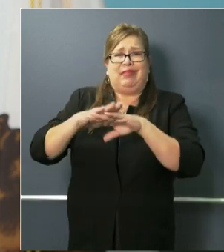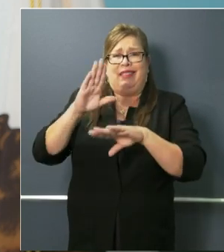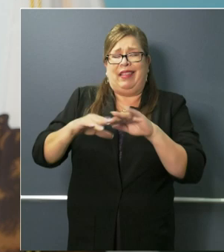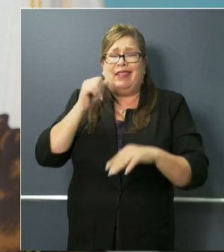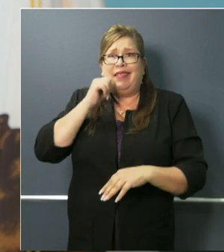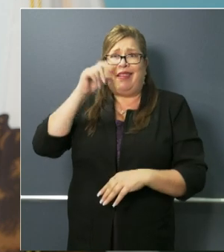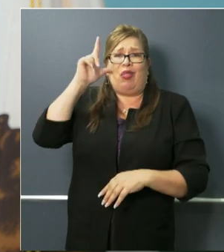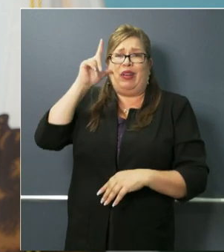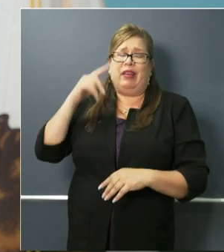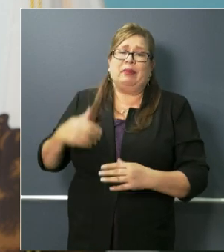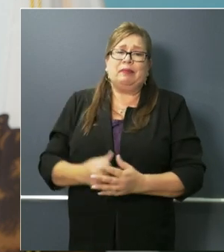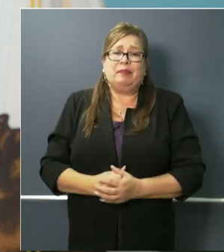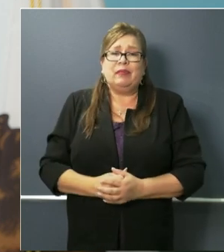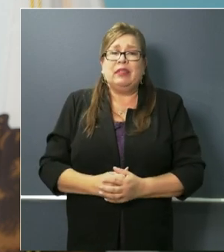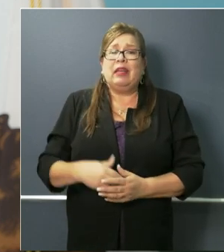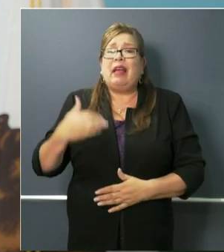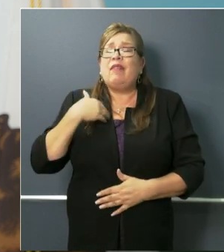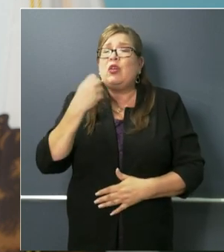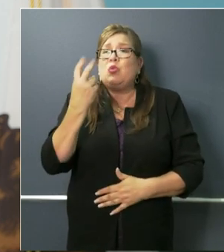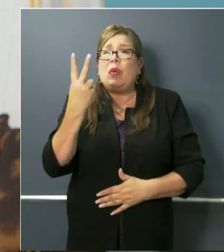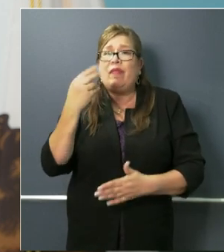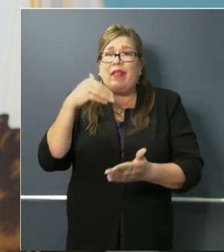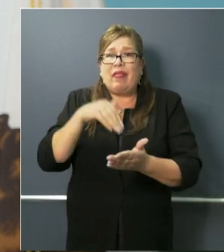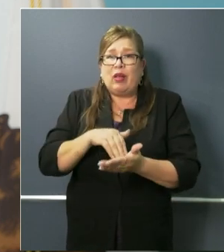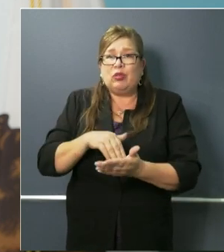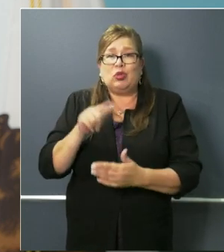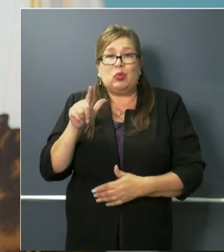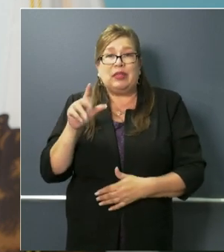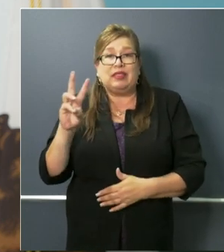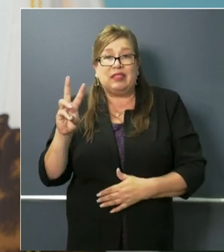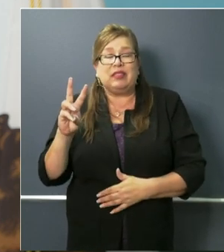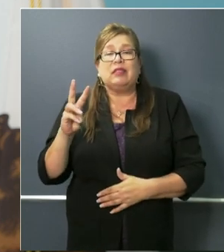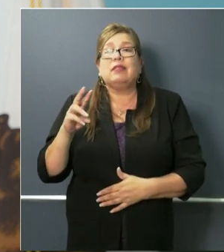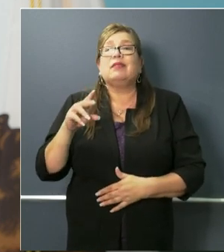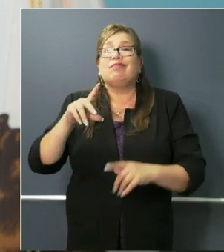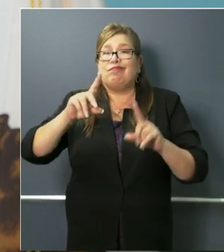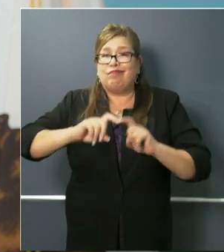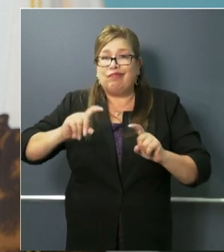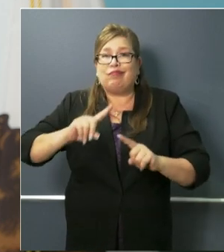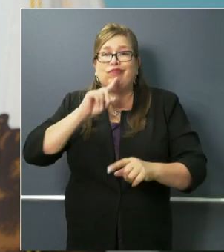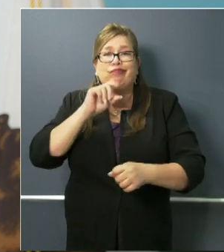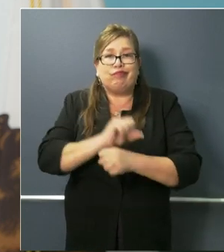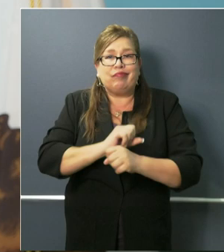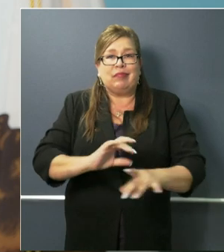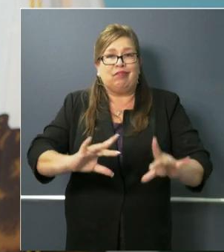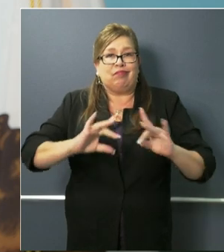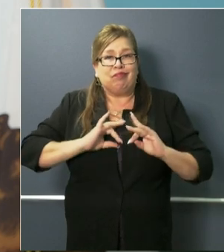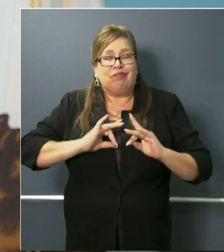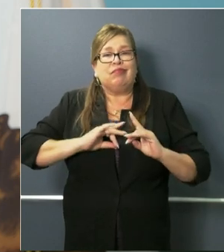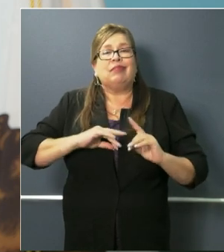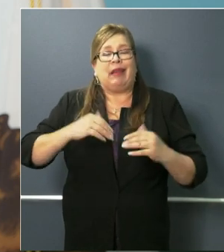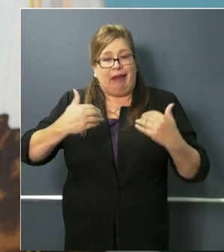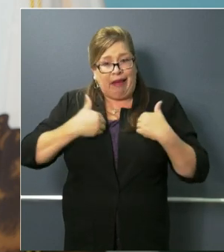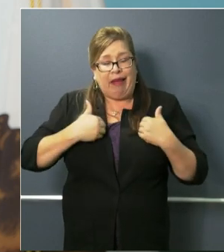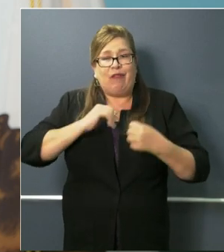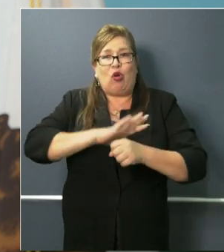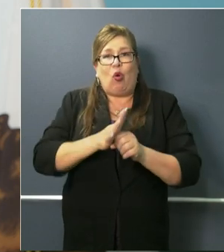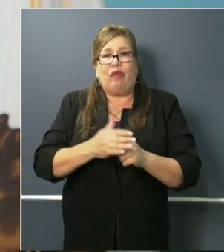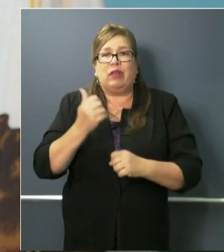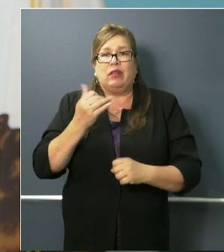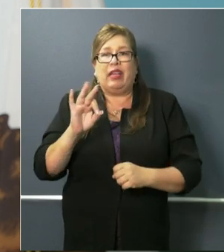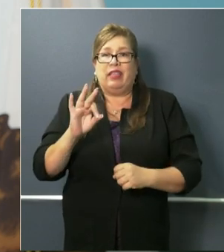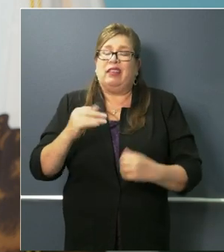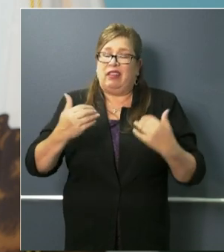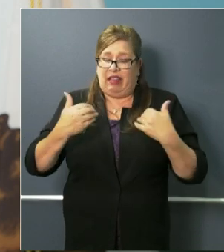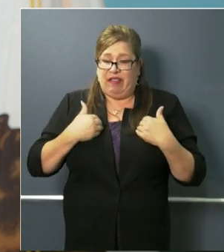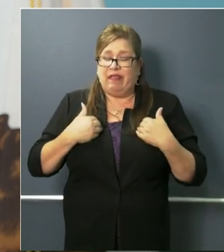12,026 individuals now have tested positive for COVID-19 in the state